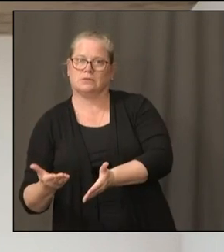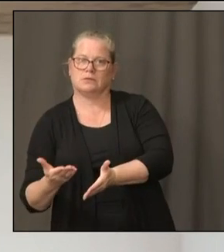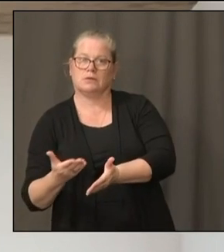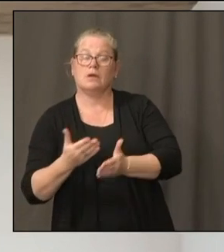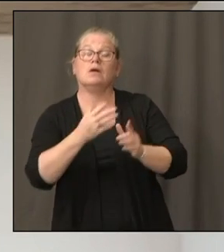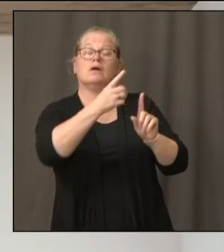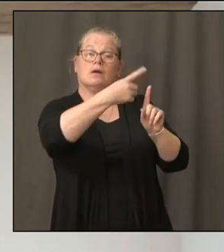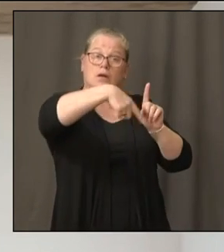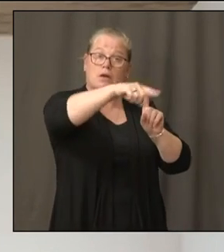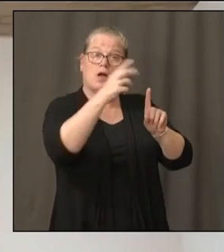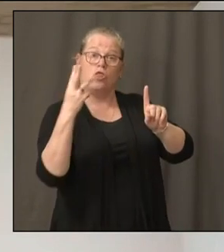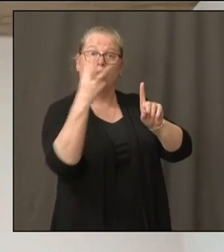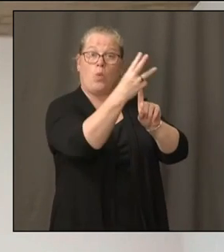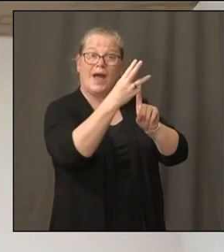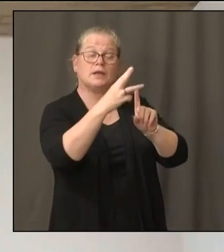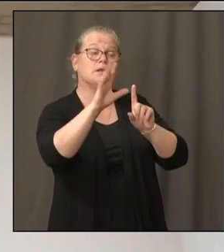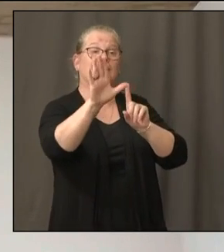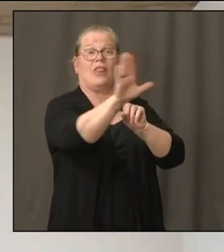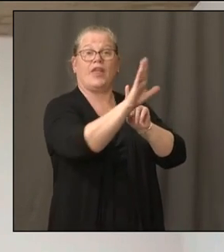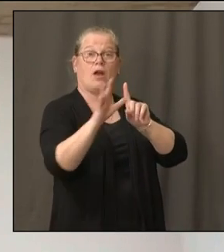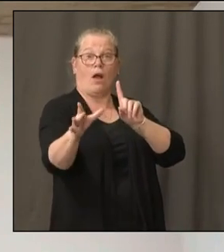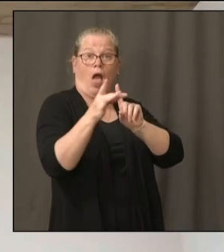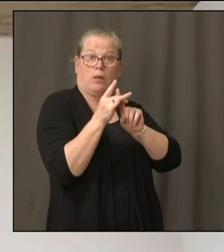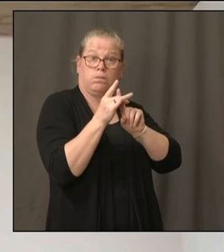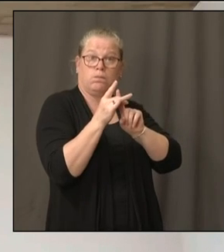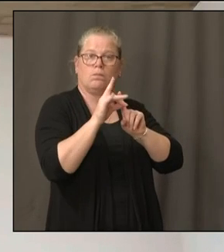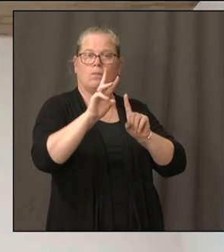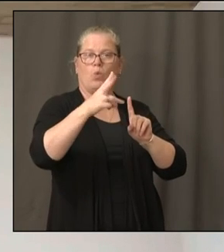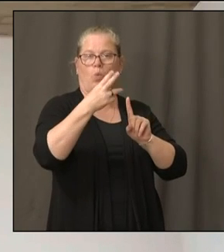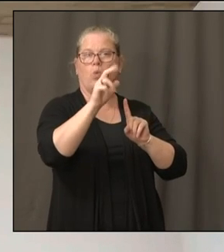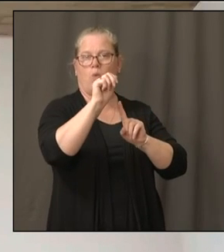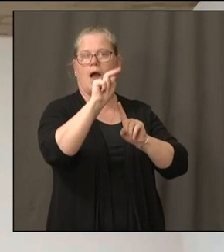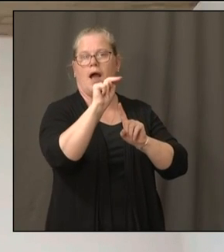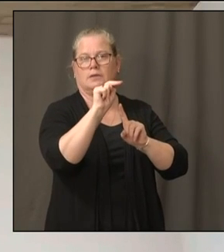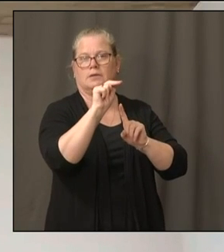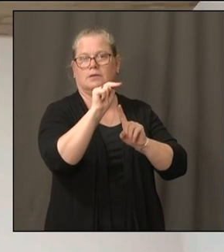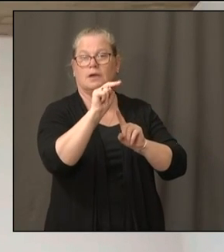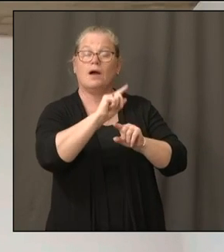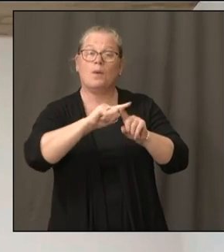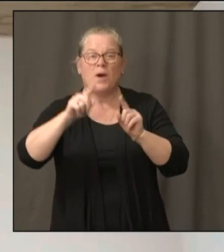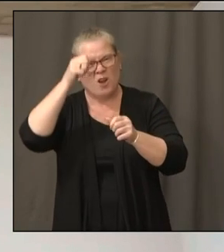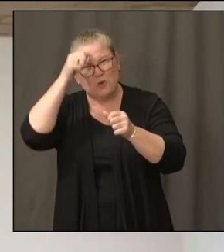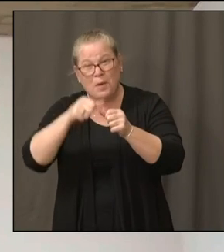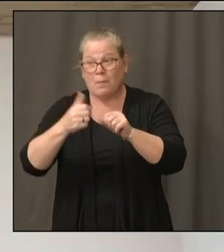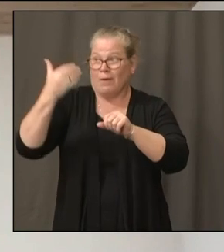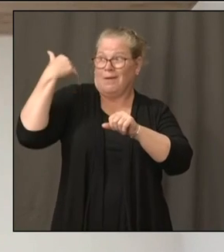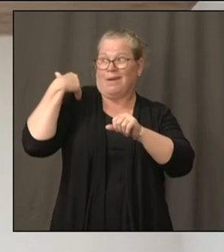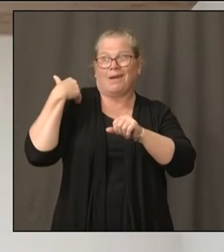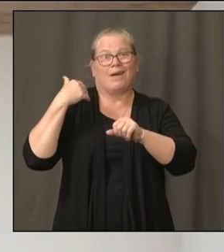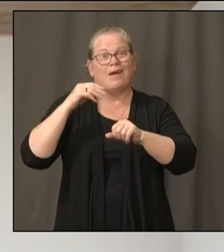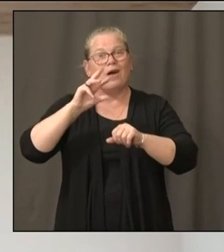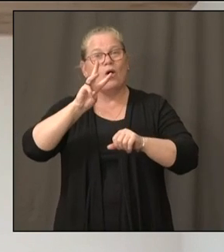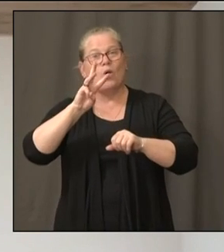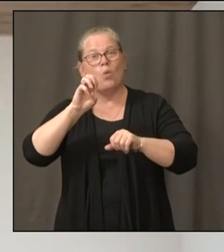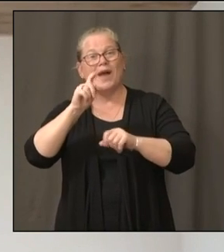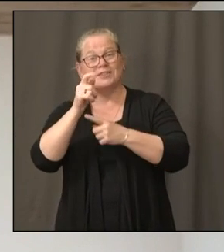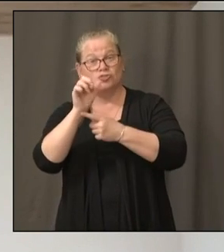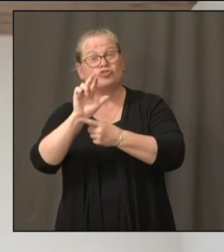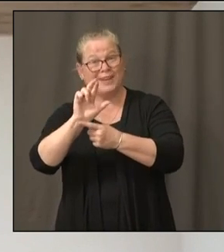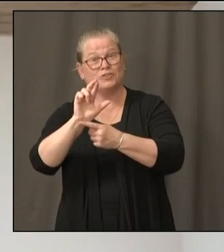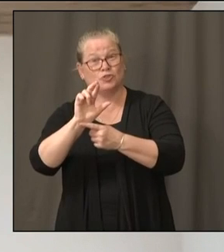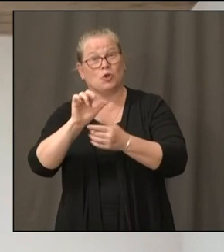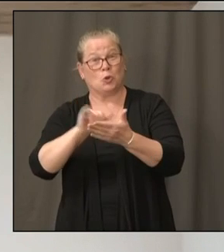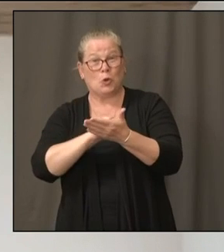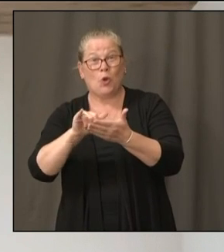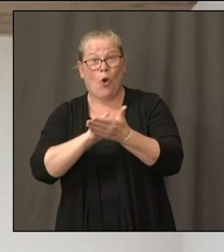when the New York City outbreak exploded in Westchester County and moved into Fairfield